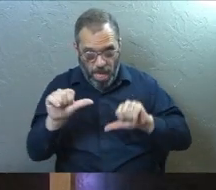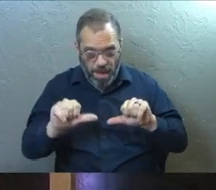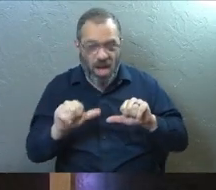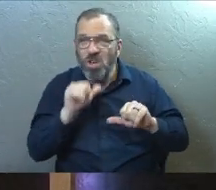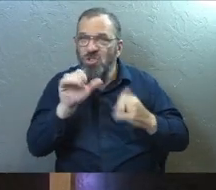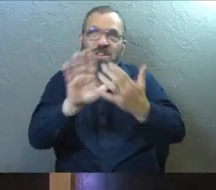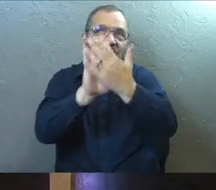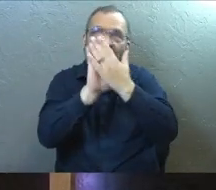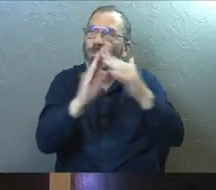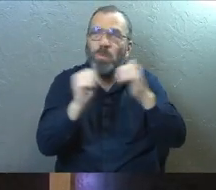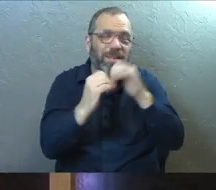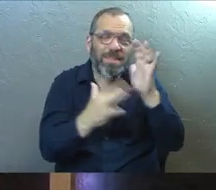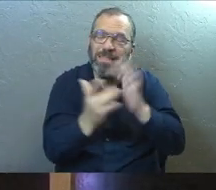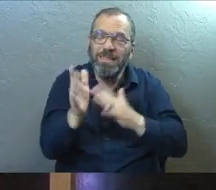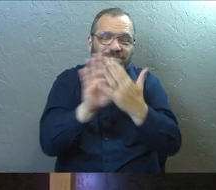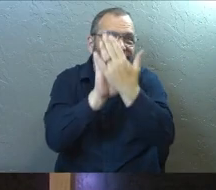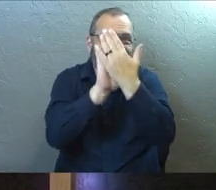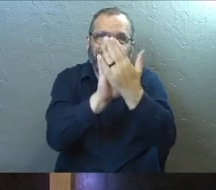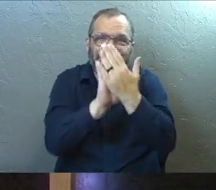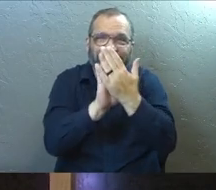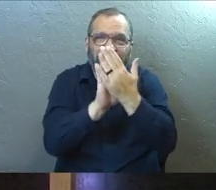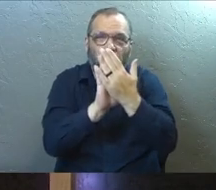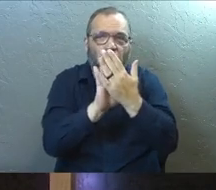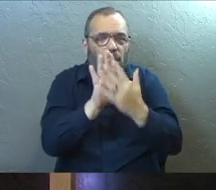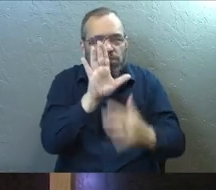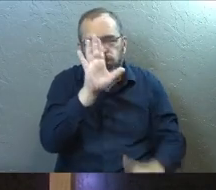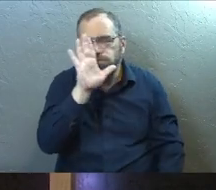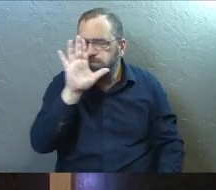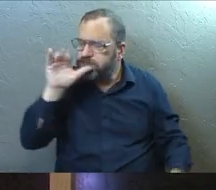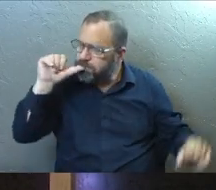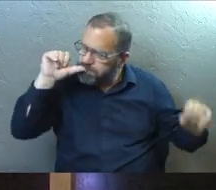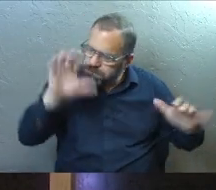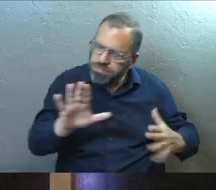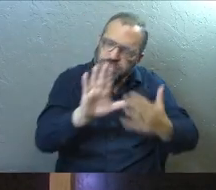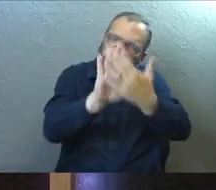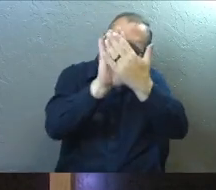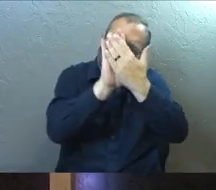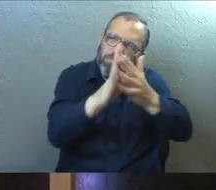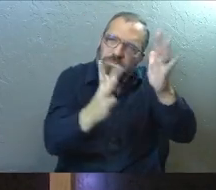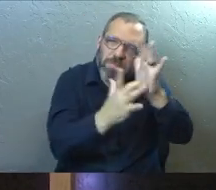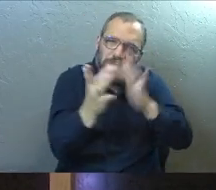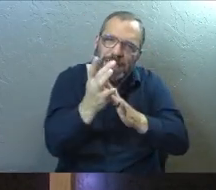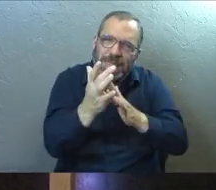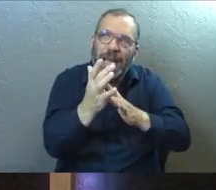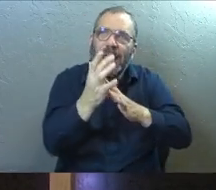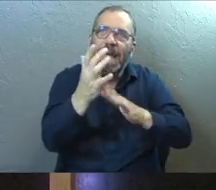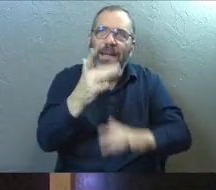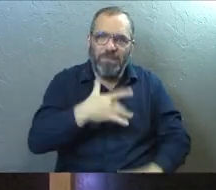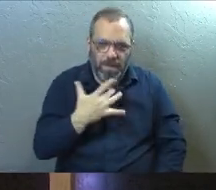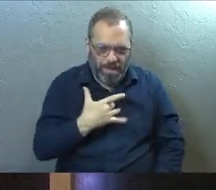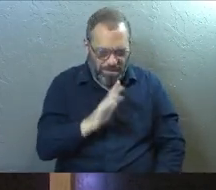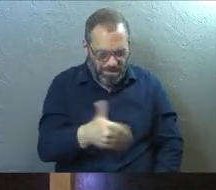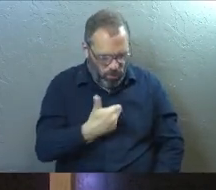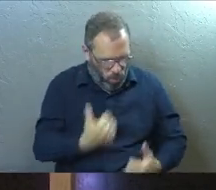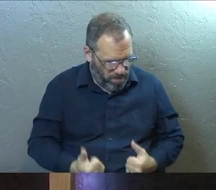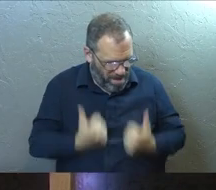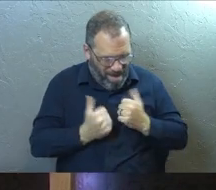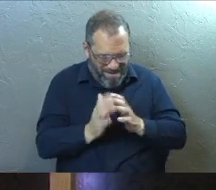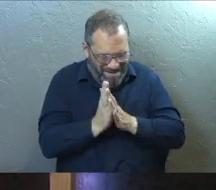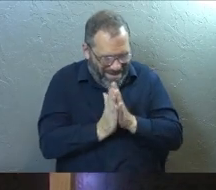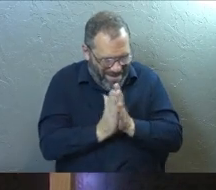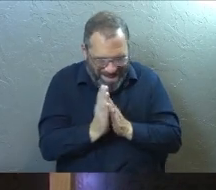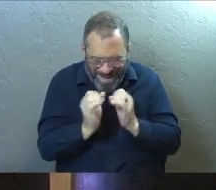you're not walking with Jesus anymore. One of the huge blessings of walking with Jesus is it does feel like your soul's alive.